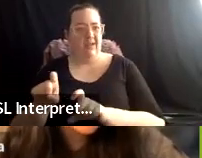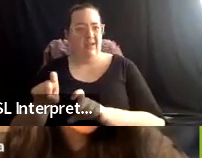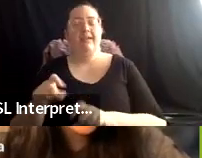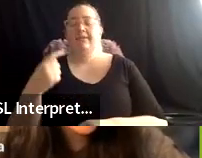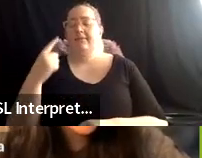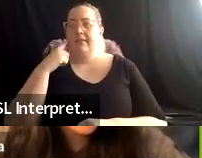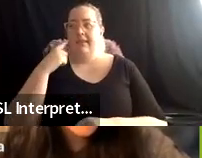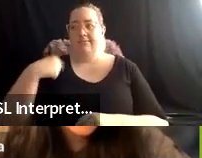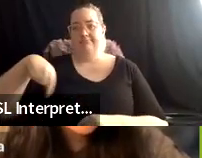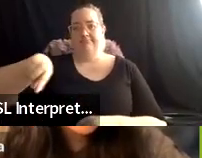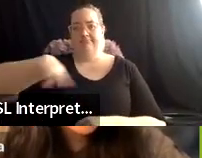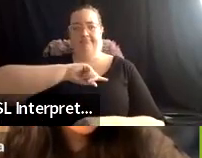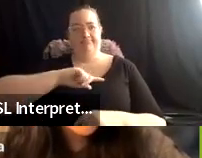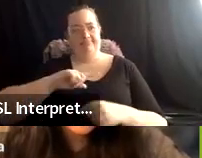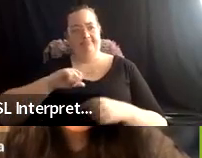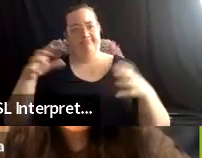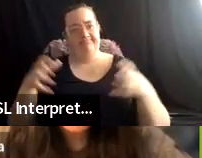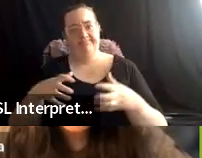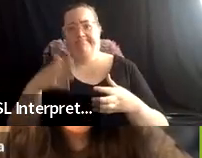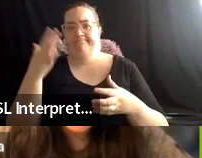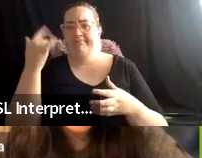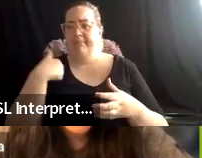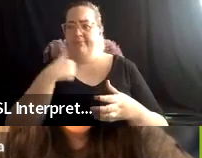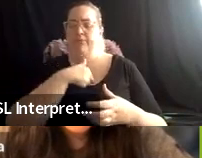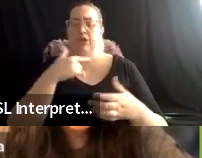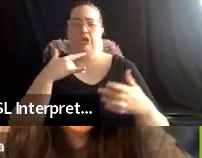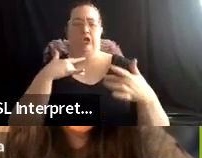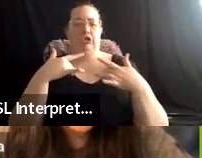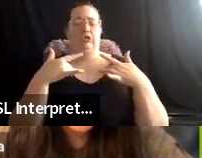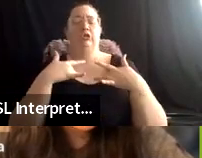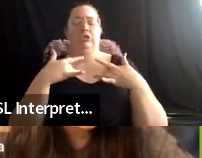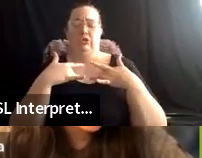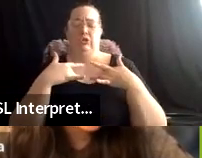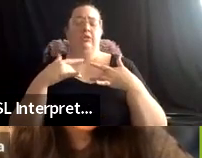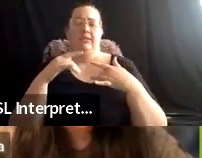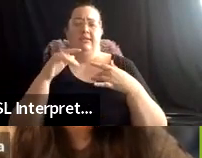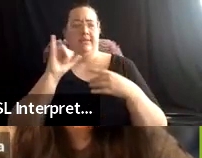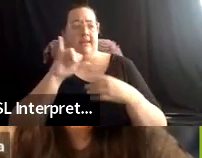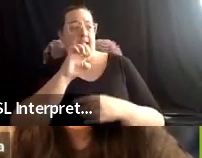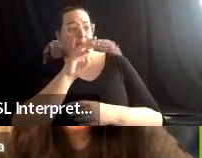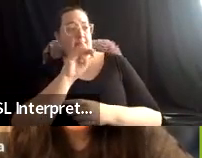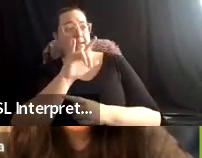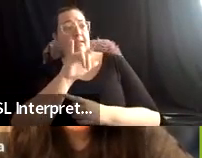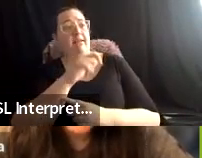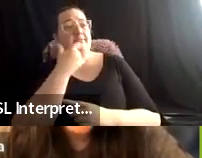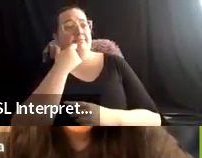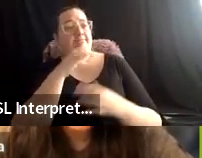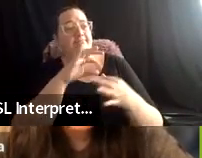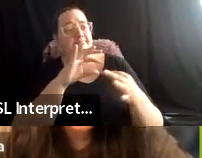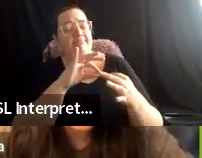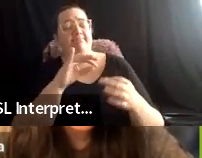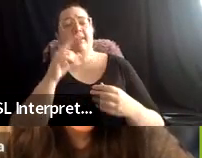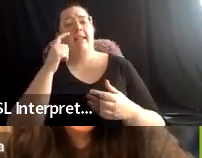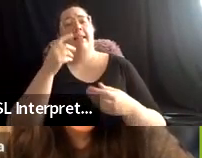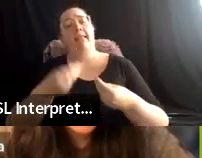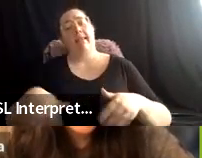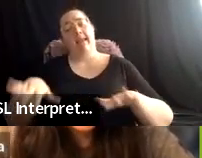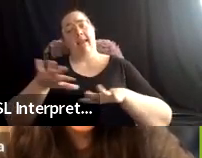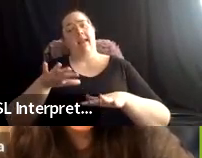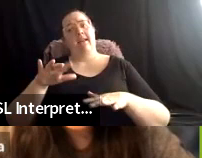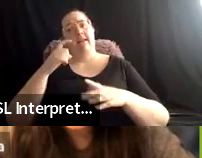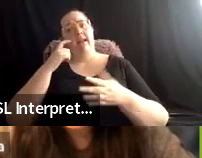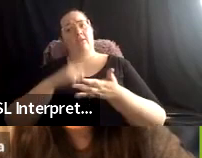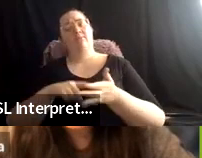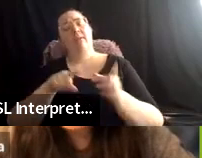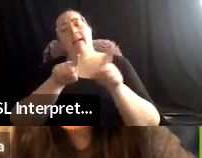because we're really concerned with this, um, you know, point that Emily was speaking about, which is land acknowledgements as action. And how, um,